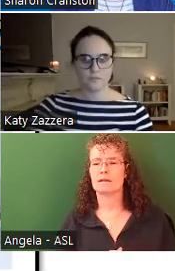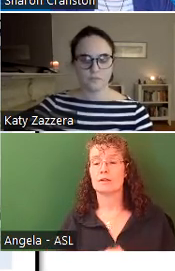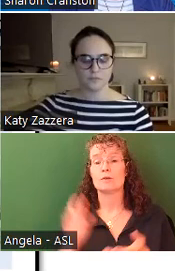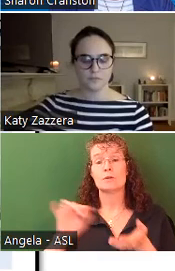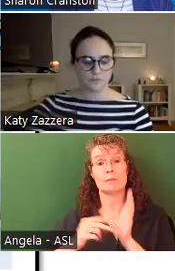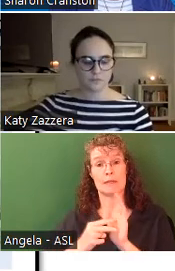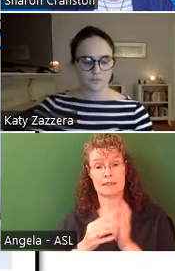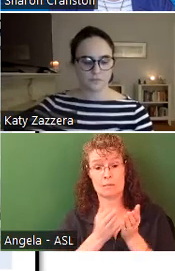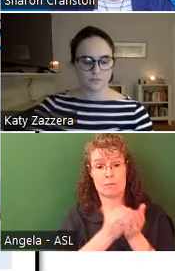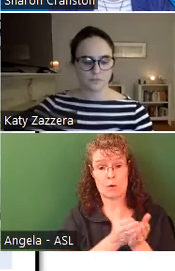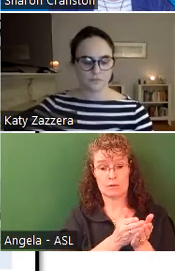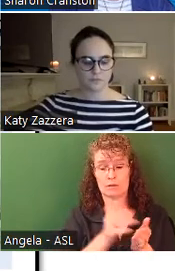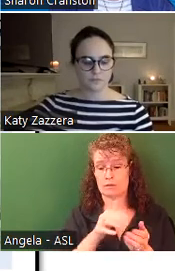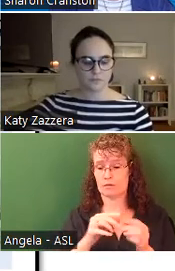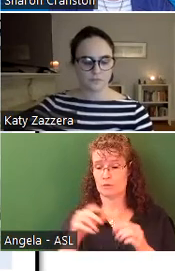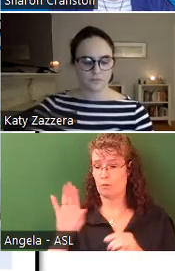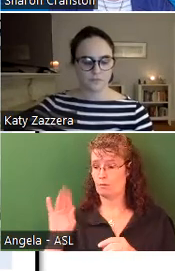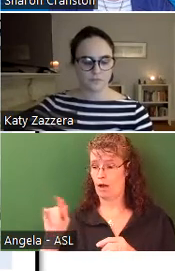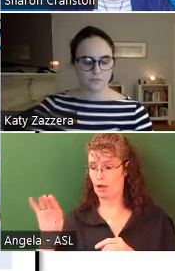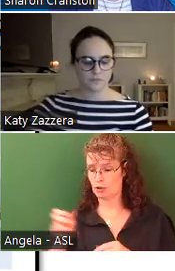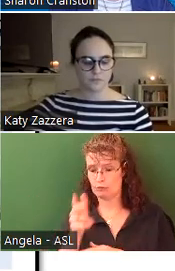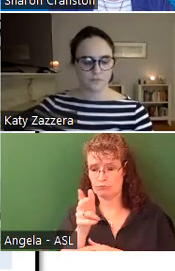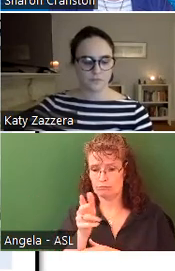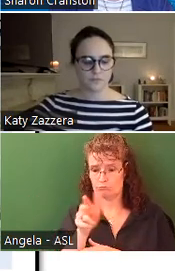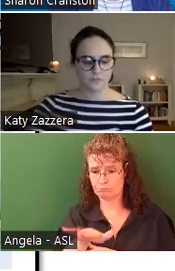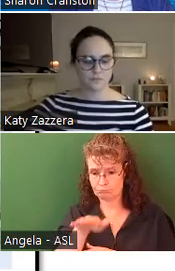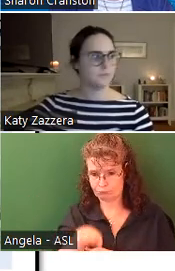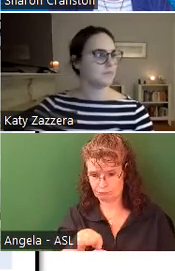where the boats are going to be berthed.